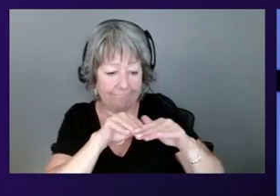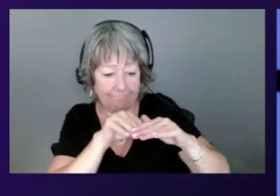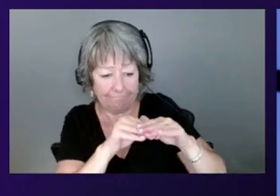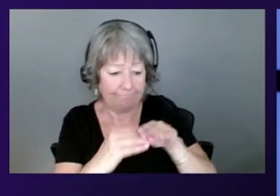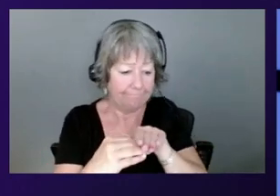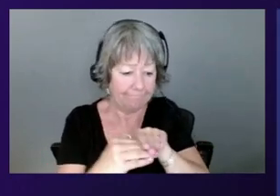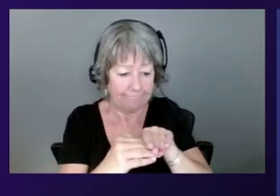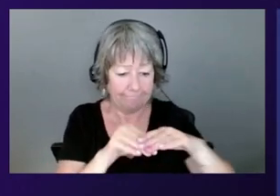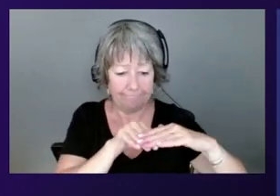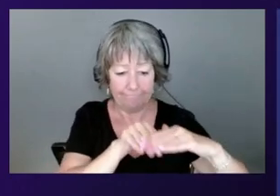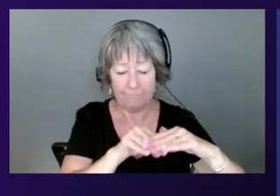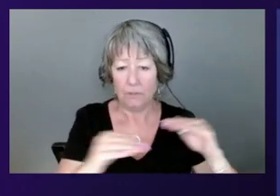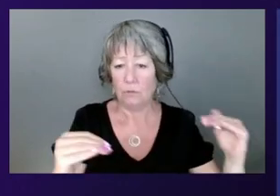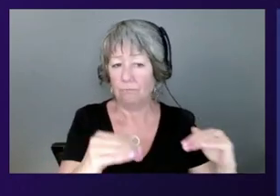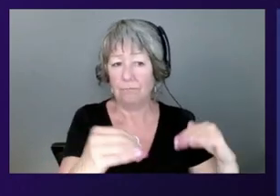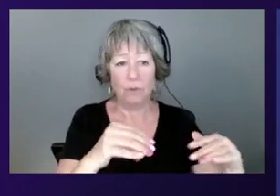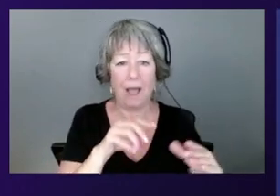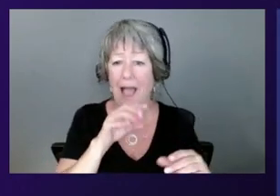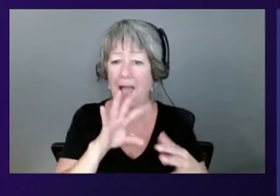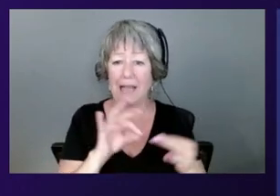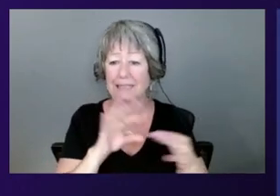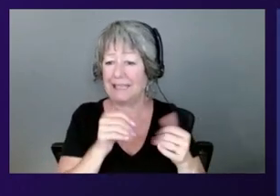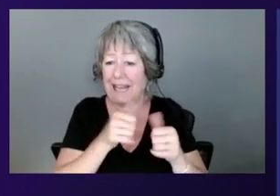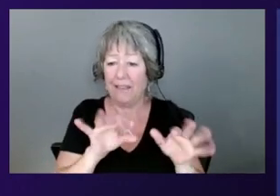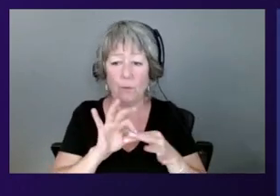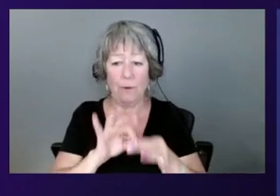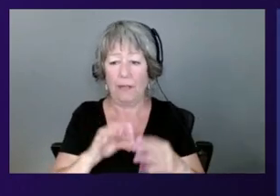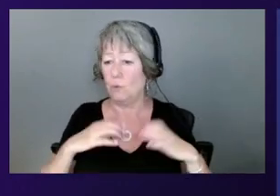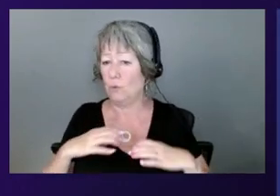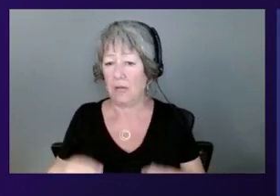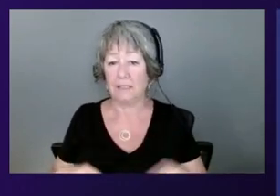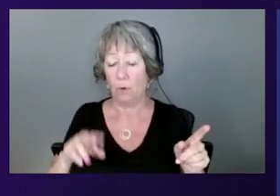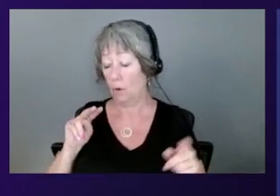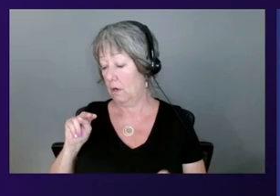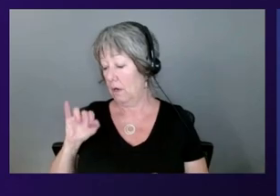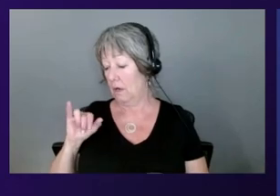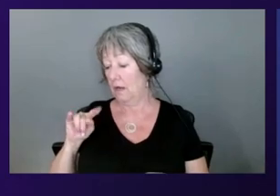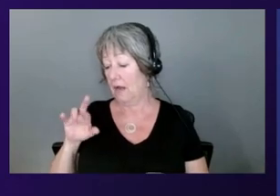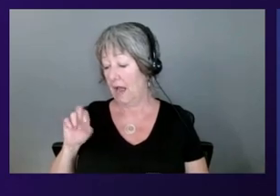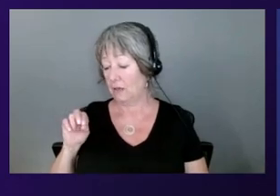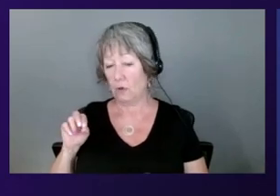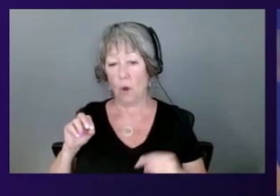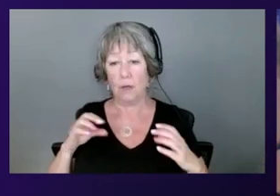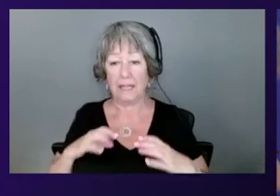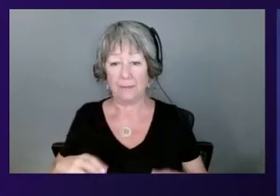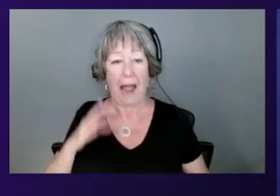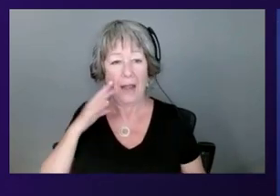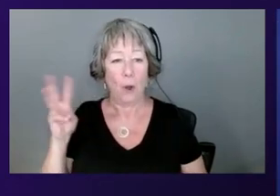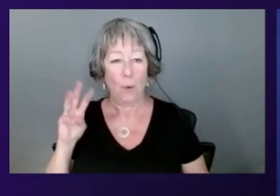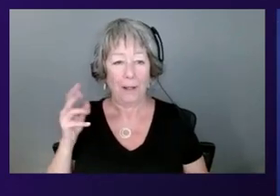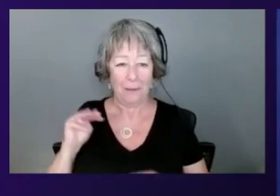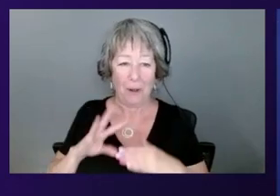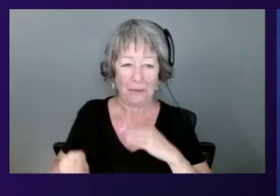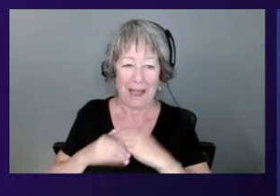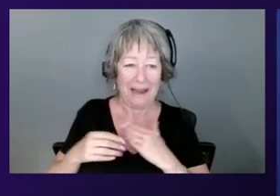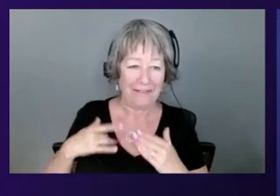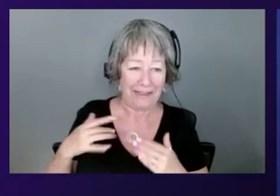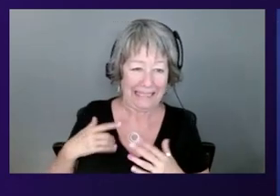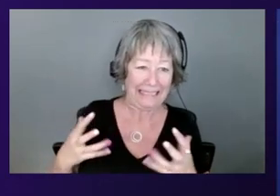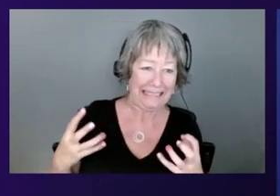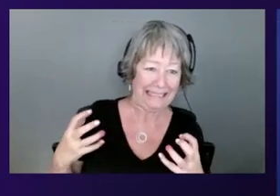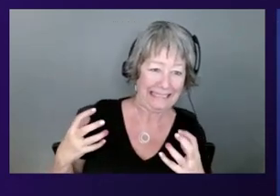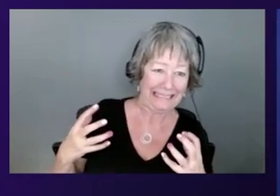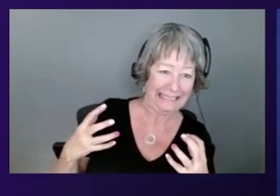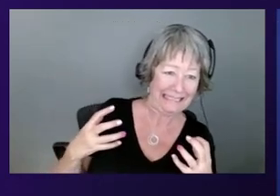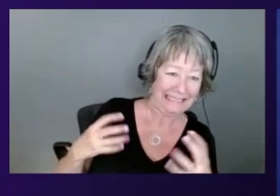AWS operator to access customer content in a Nitro host. I can feel William itching to talk a little bit more. So let's hear from William about